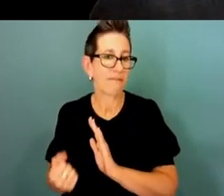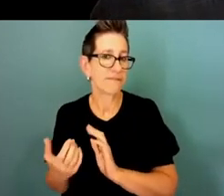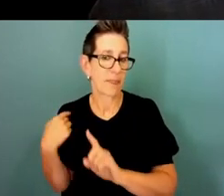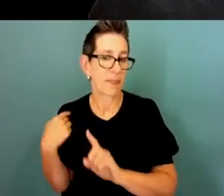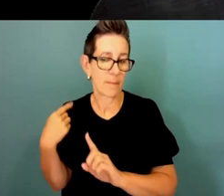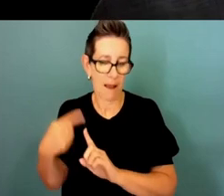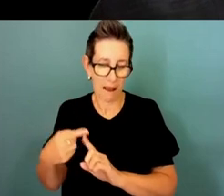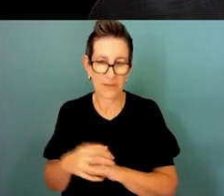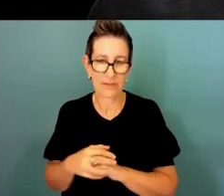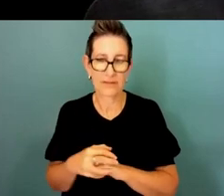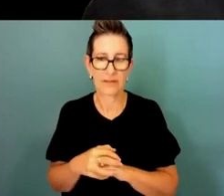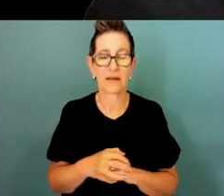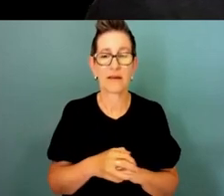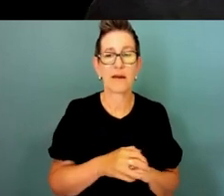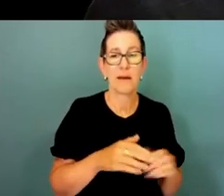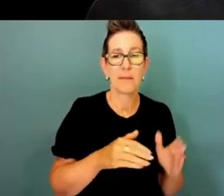sector has moved